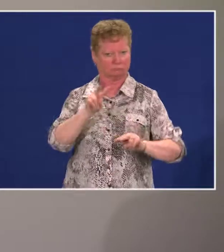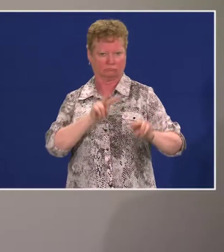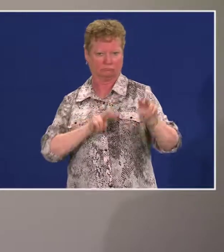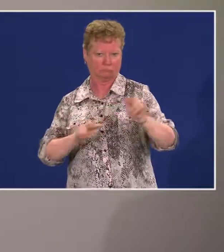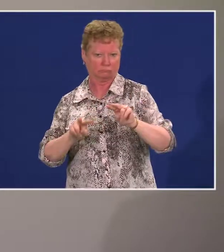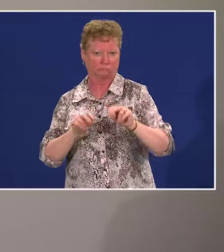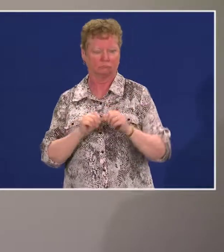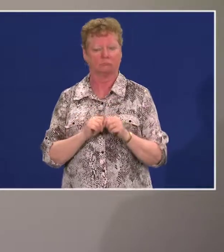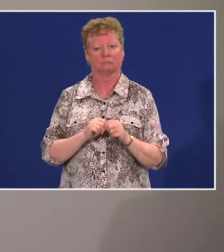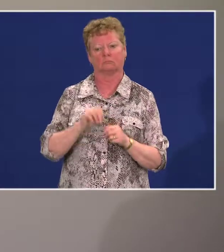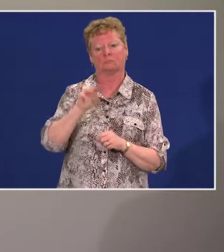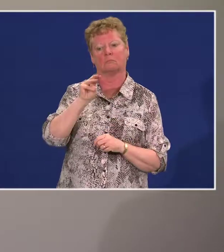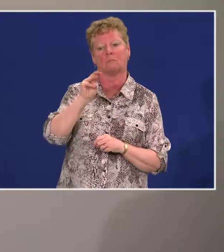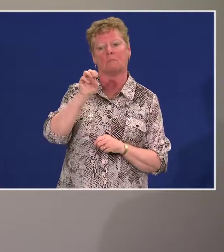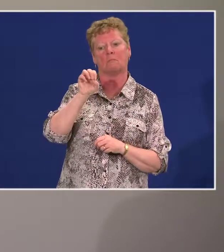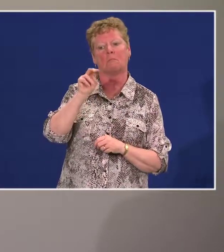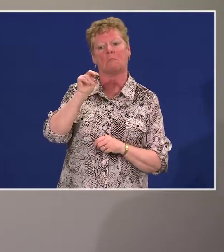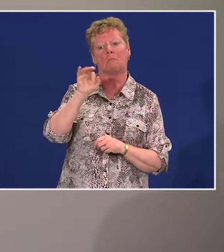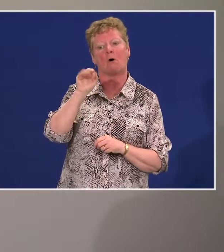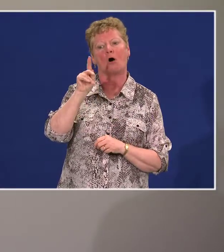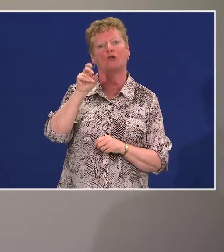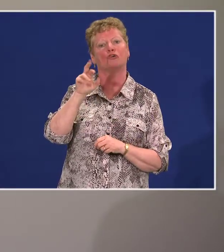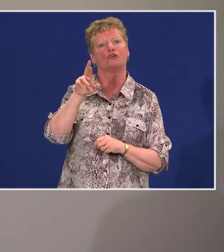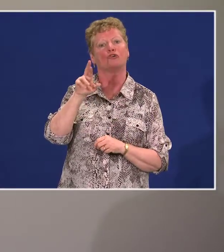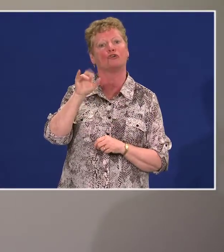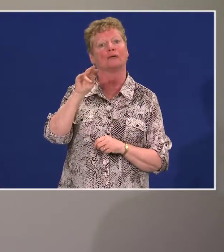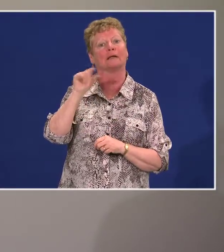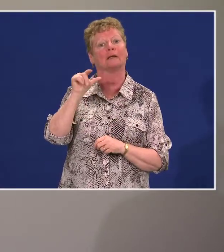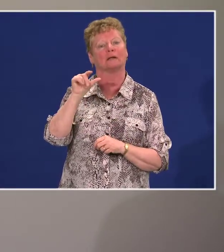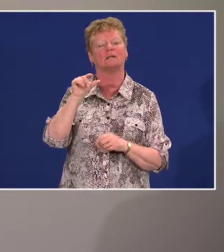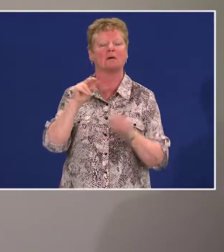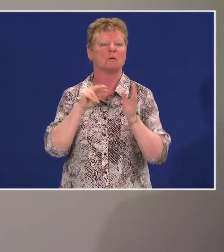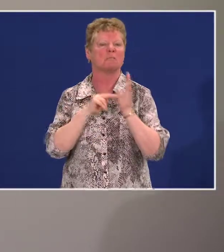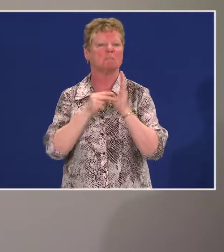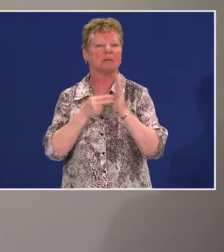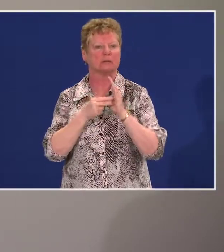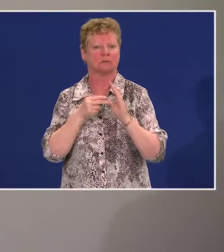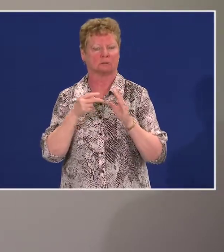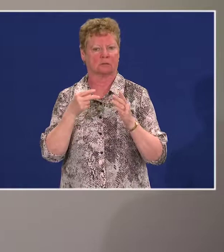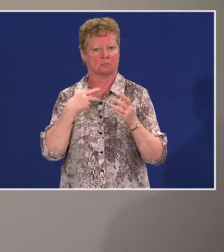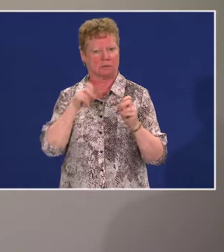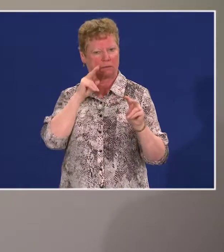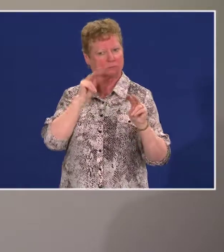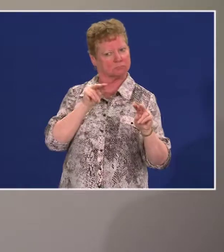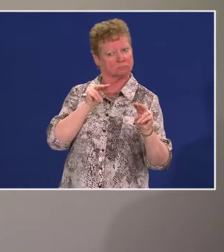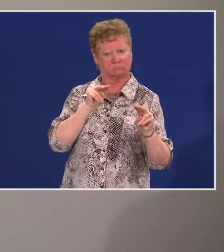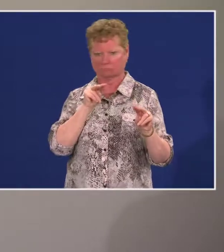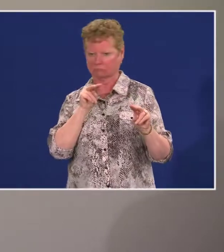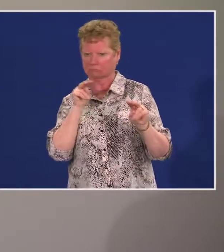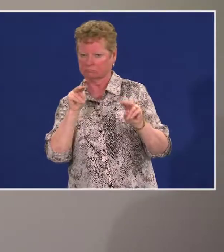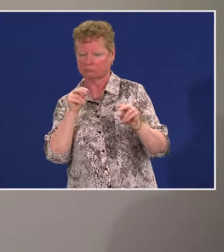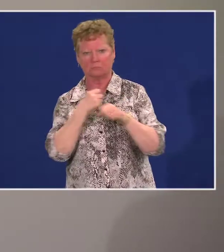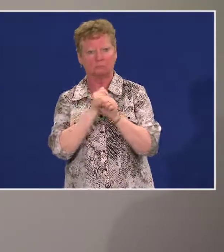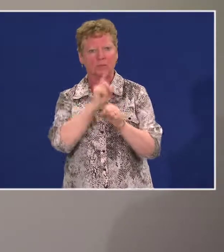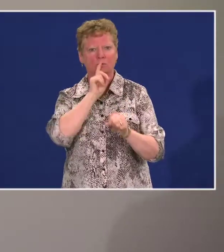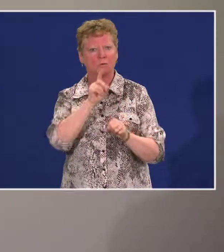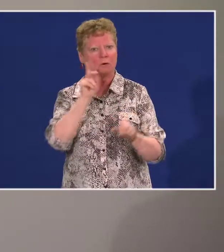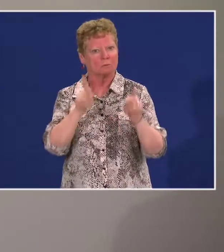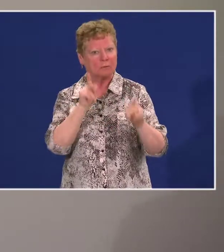What that means is that there has to be a way for us to monitor if people are